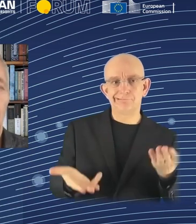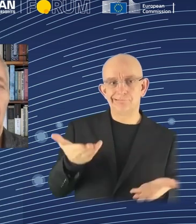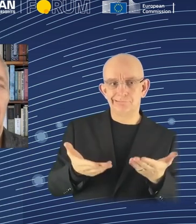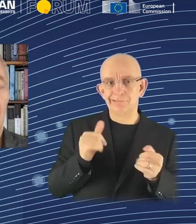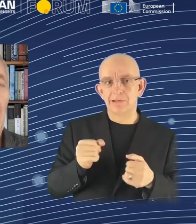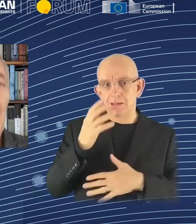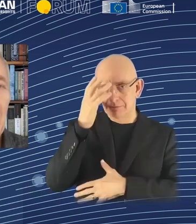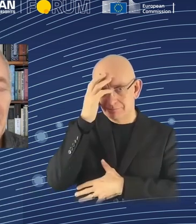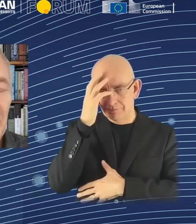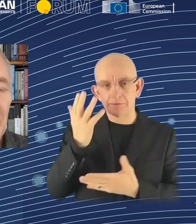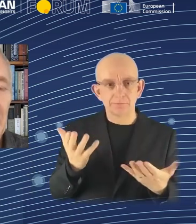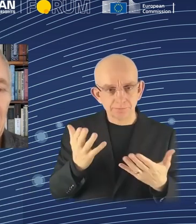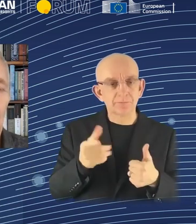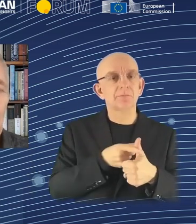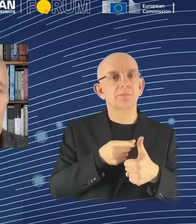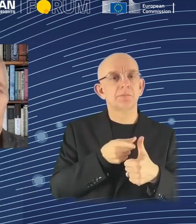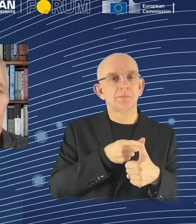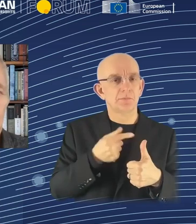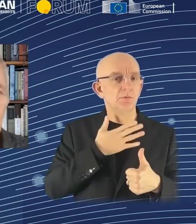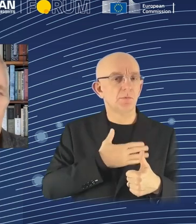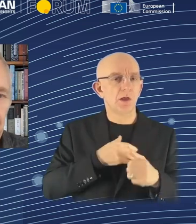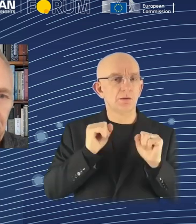an AI. Next slide, please.